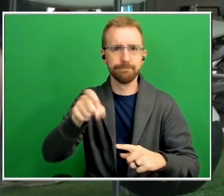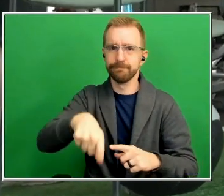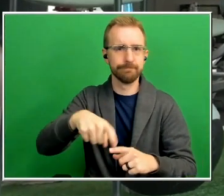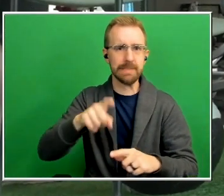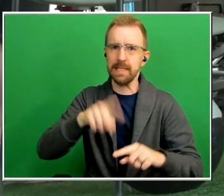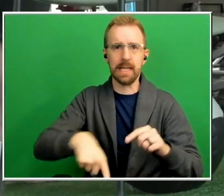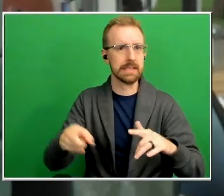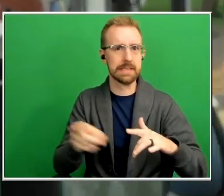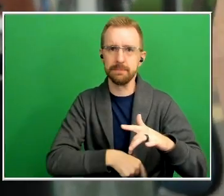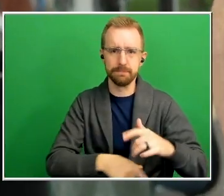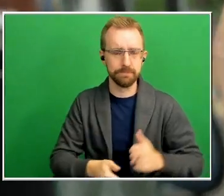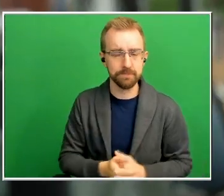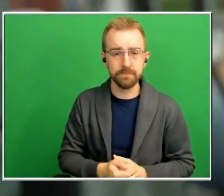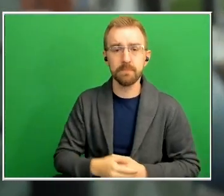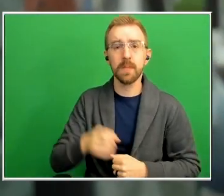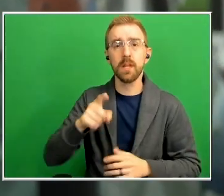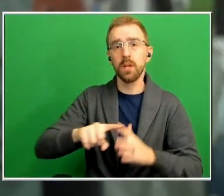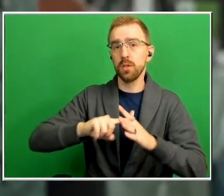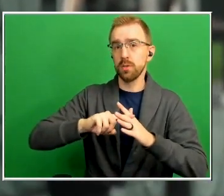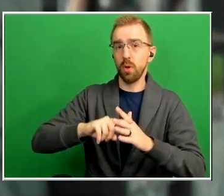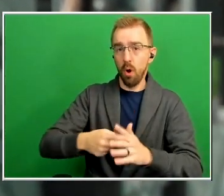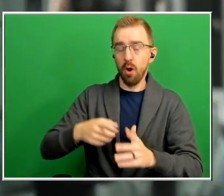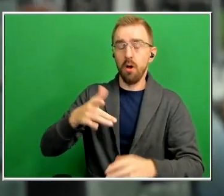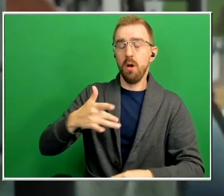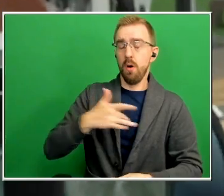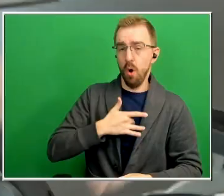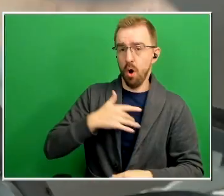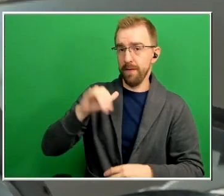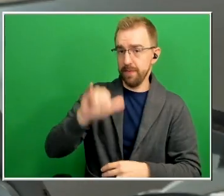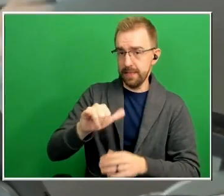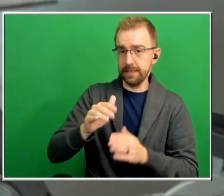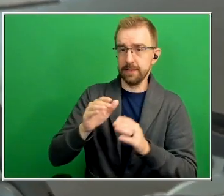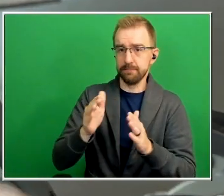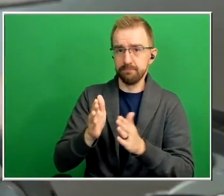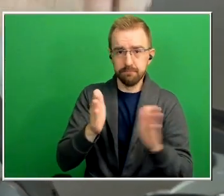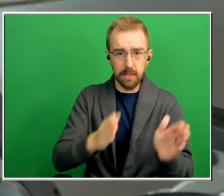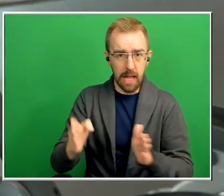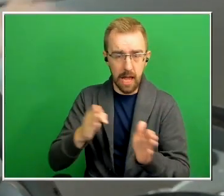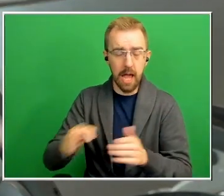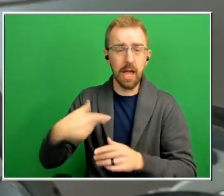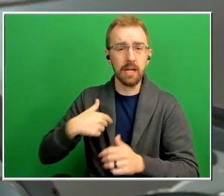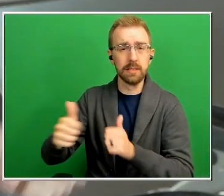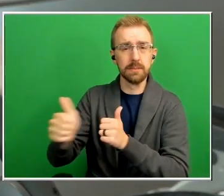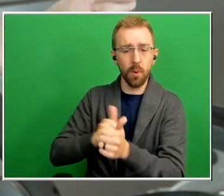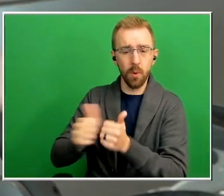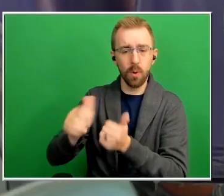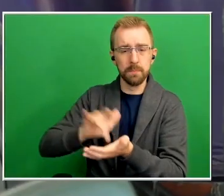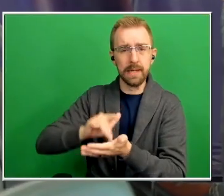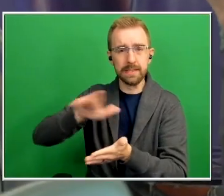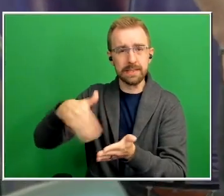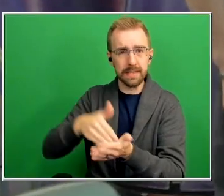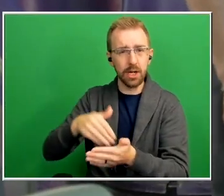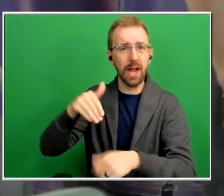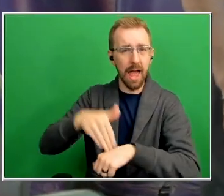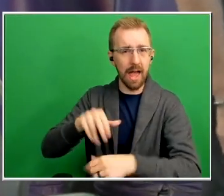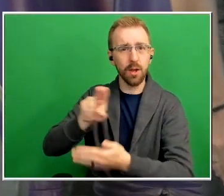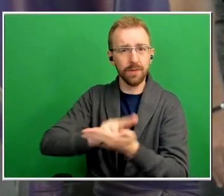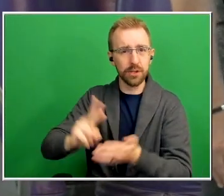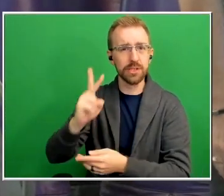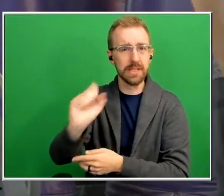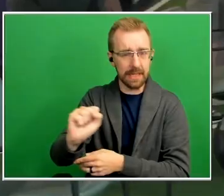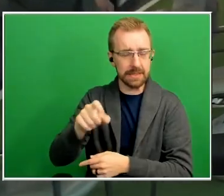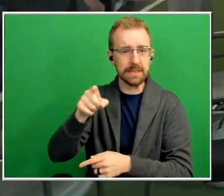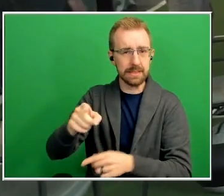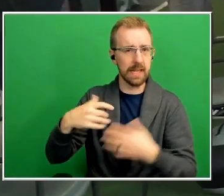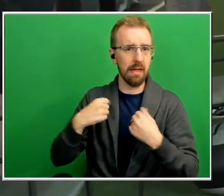part of this initiative is the Sports Medicine and Performance Center at the University of Kansas Health System which partnered with industry